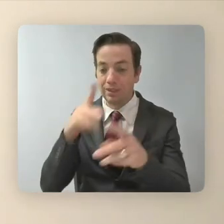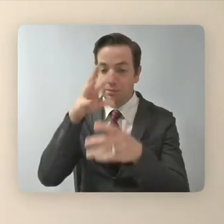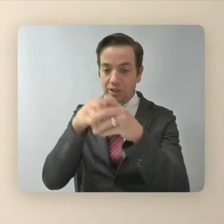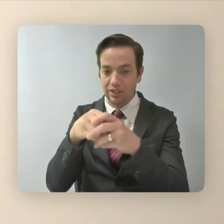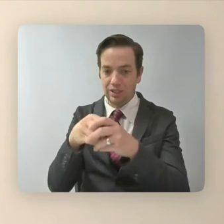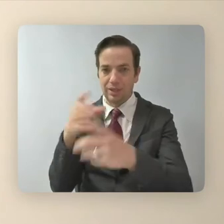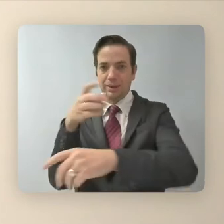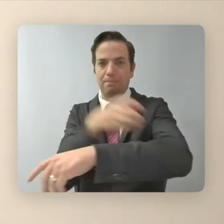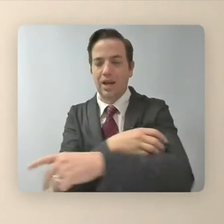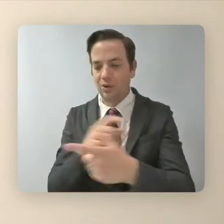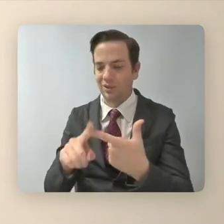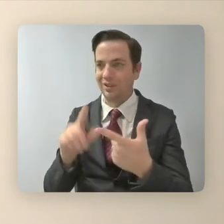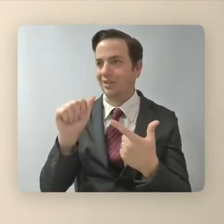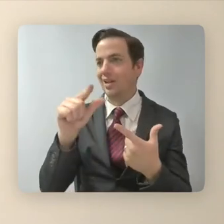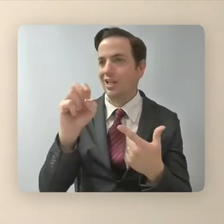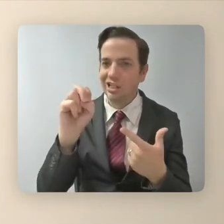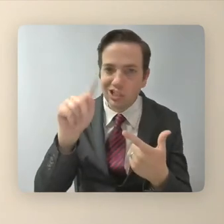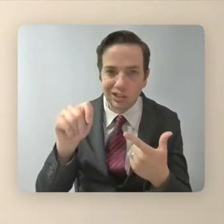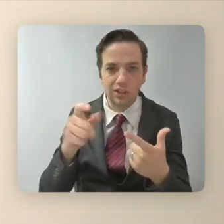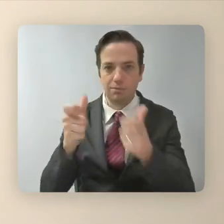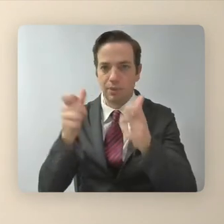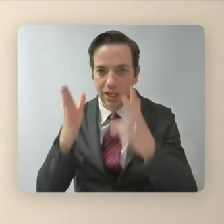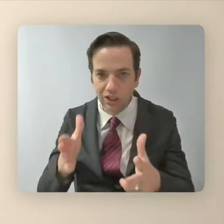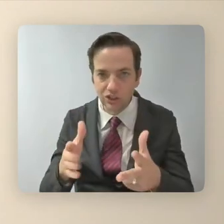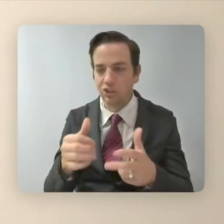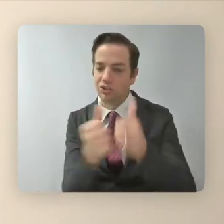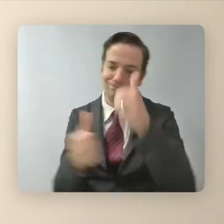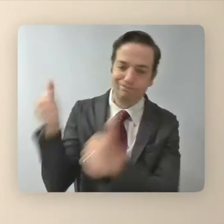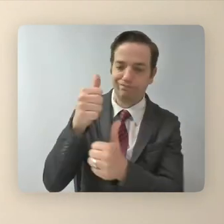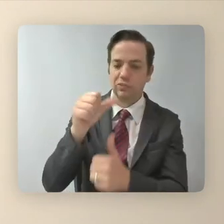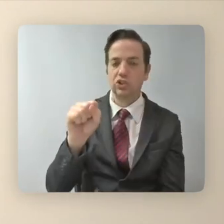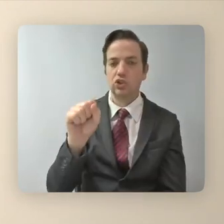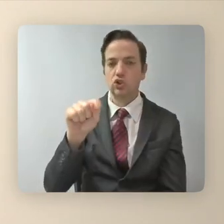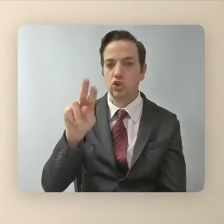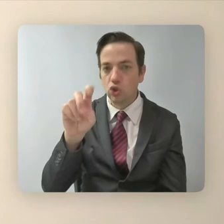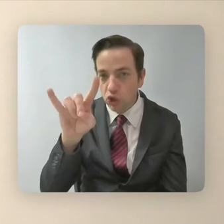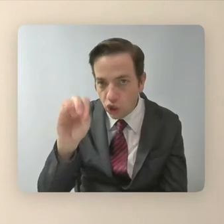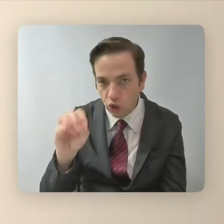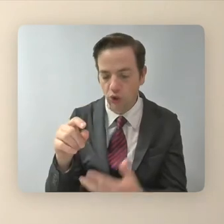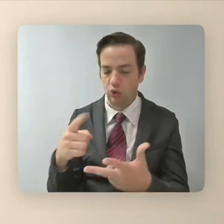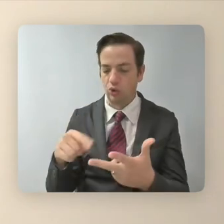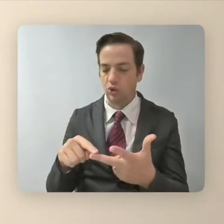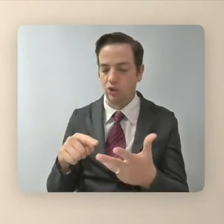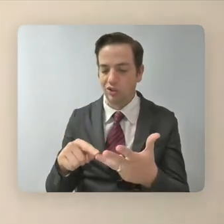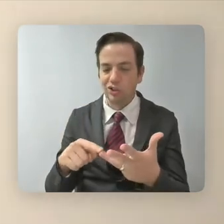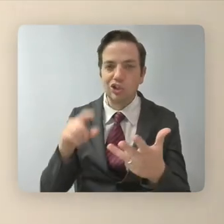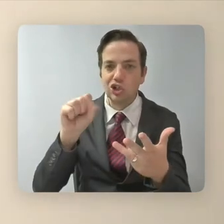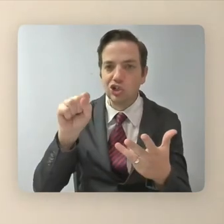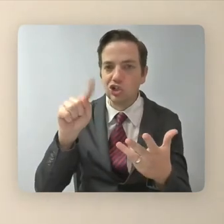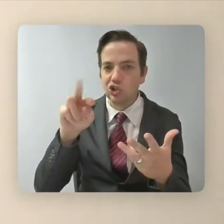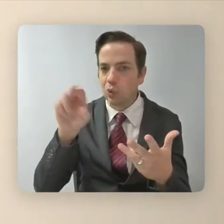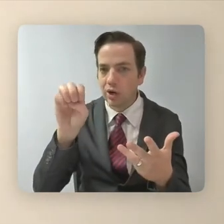whether they're agents or managers or heads of studios or streamers, you know,